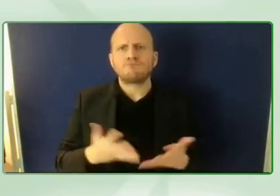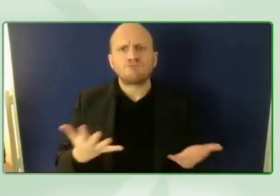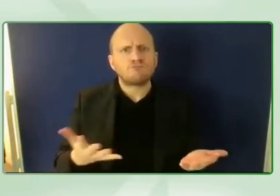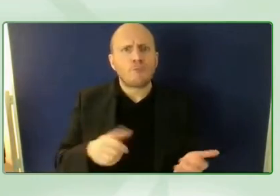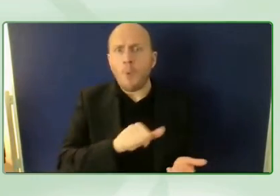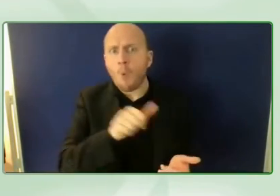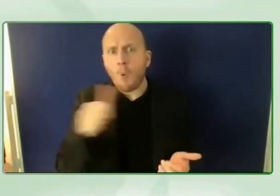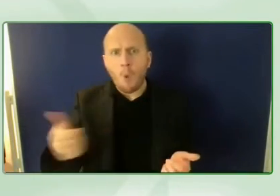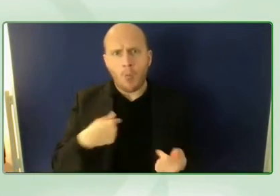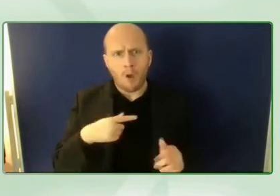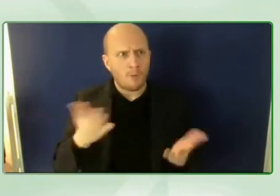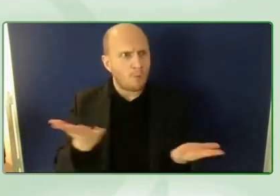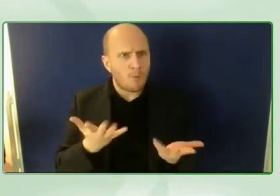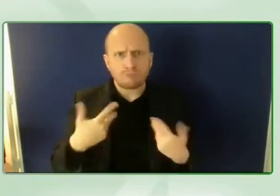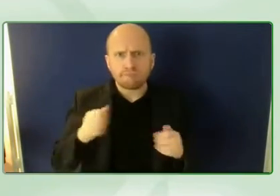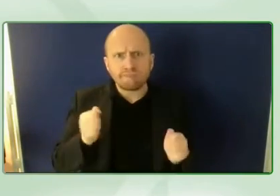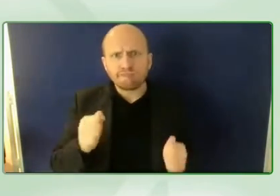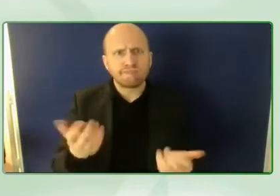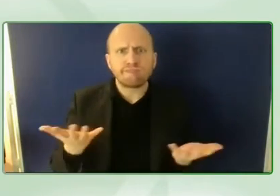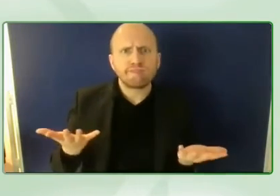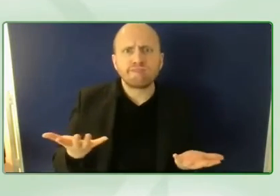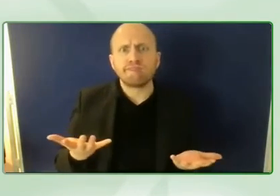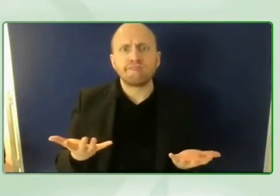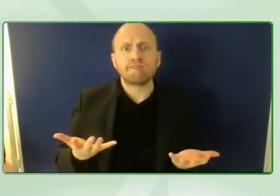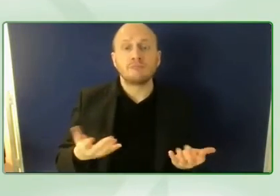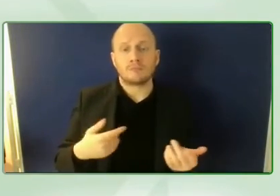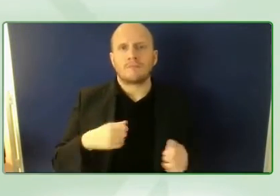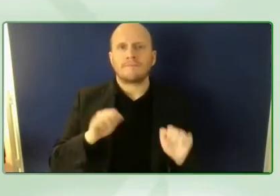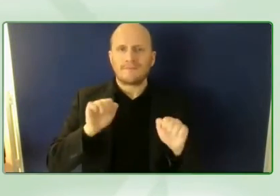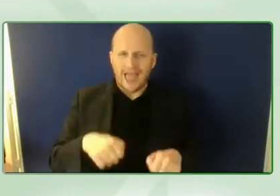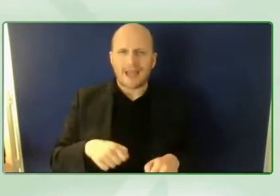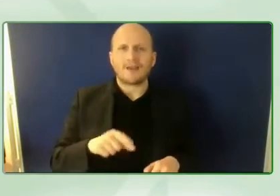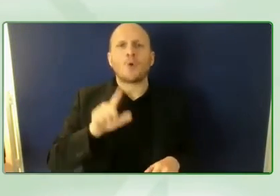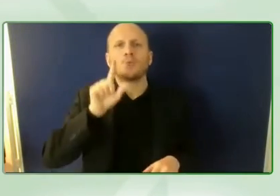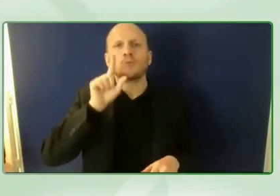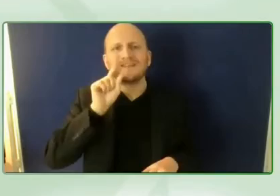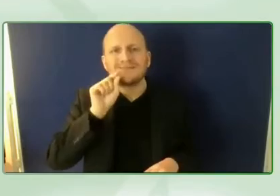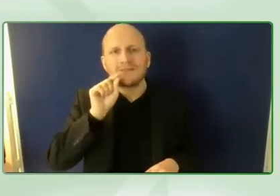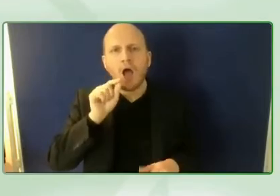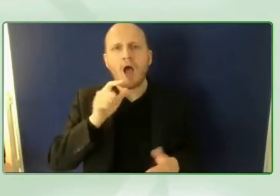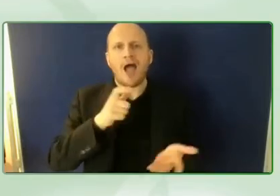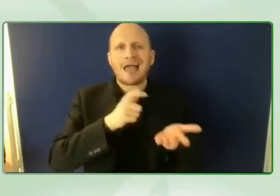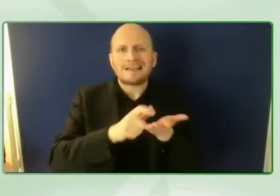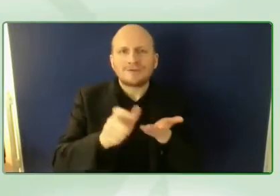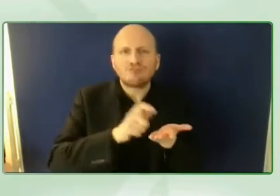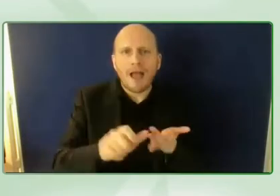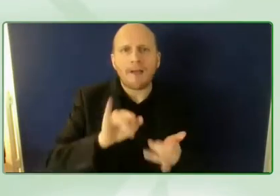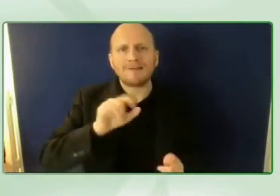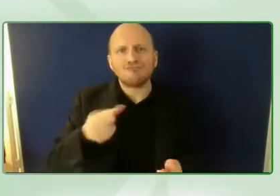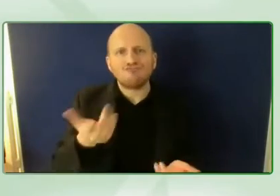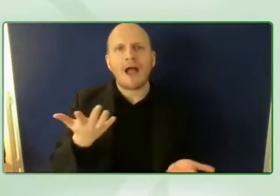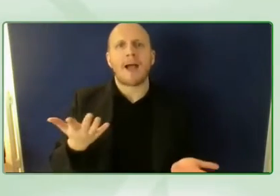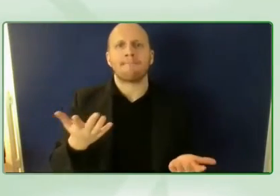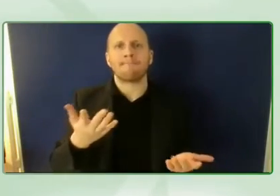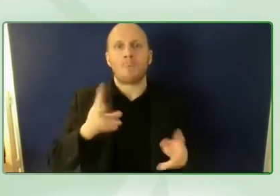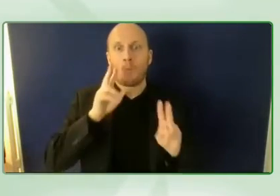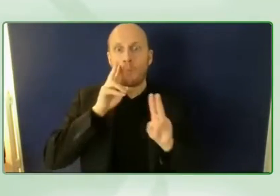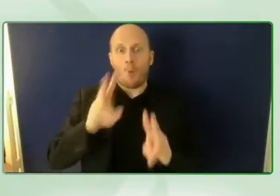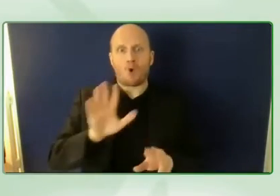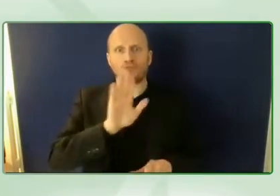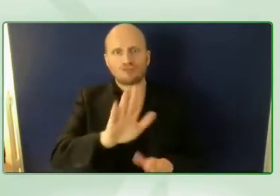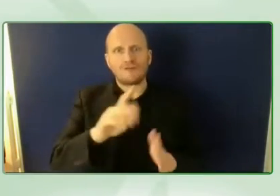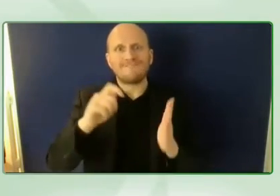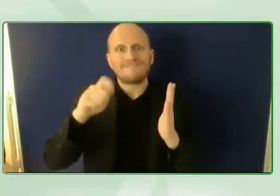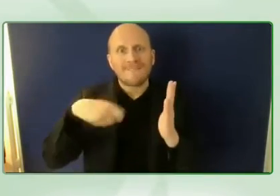follow the campaign on twitter instagram look at the film and also ask yourself what is your purple